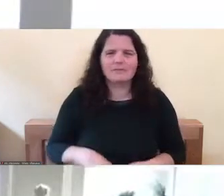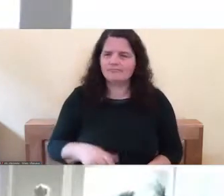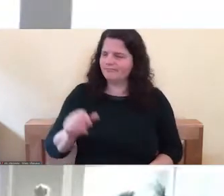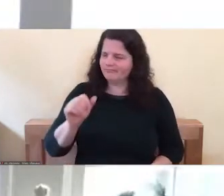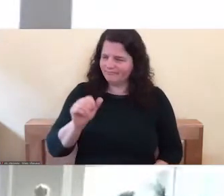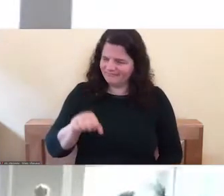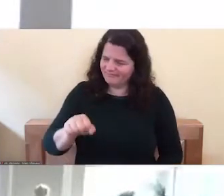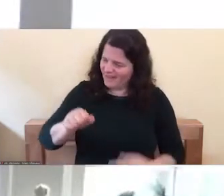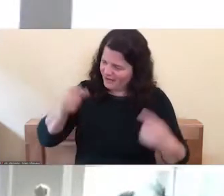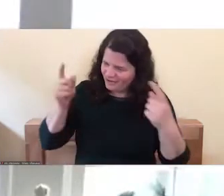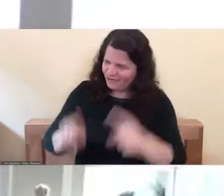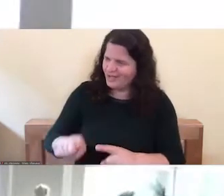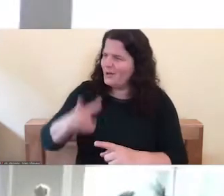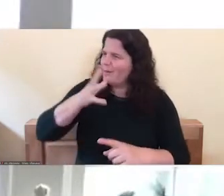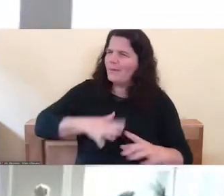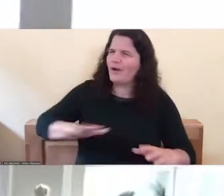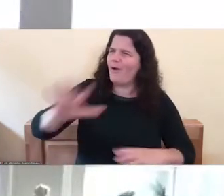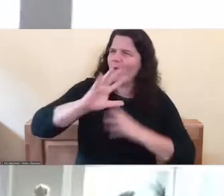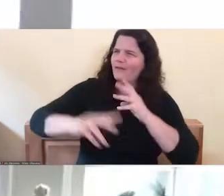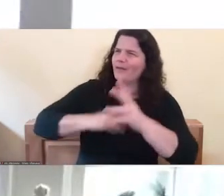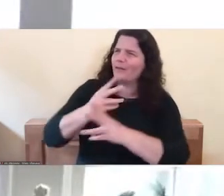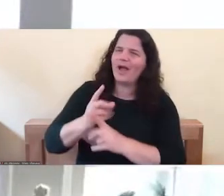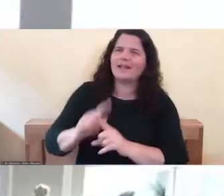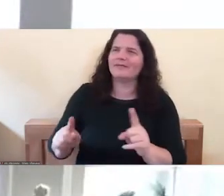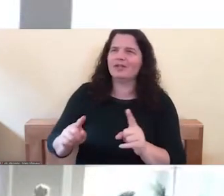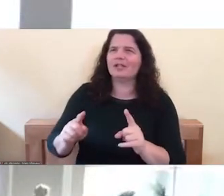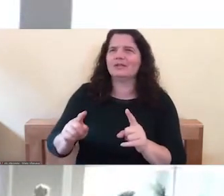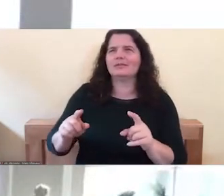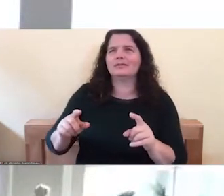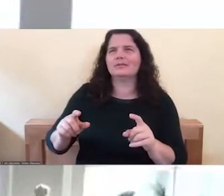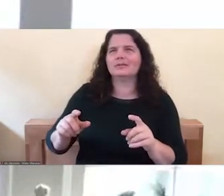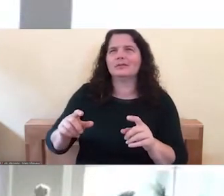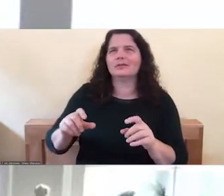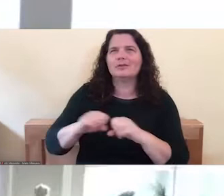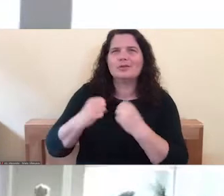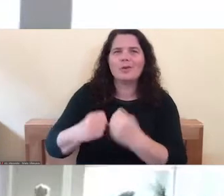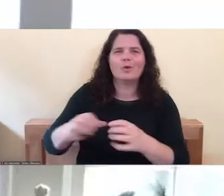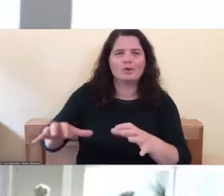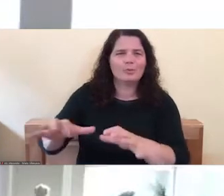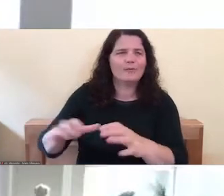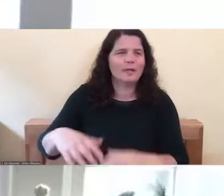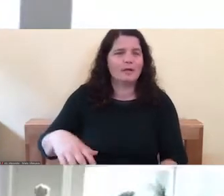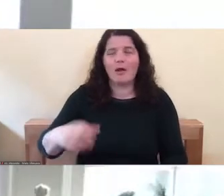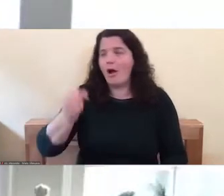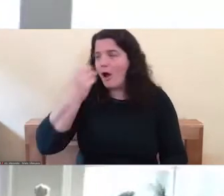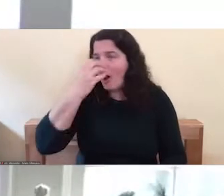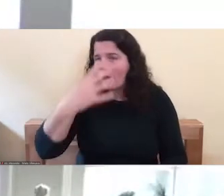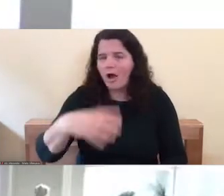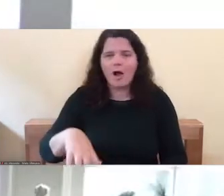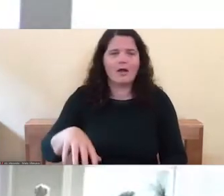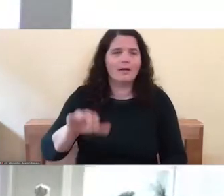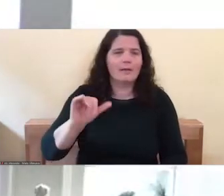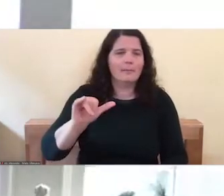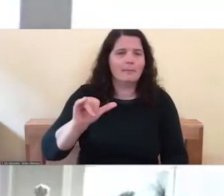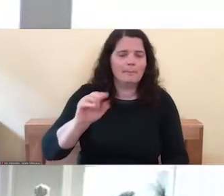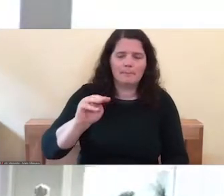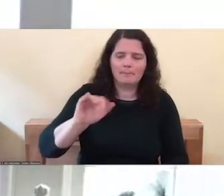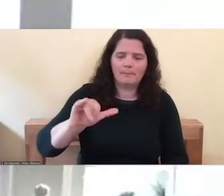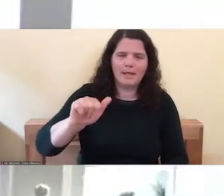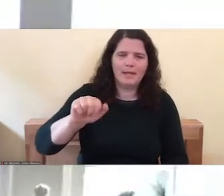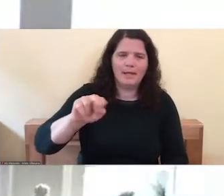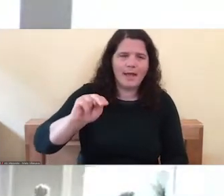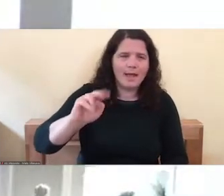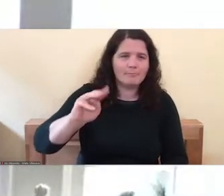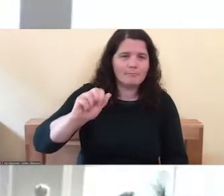all over the world or even different social movements, whether it's Hong Kong or Myanmar, Thailand. I mean, so many